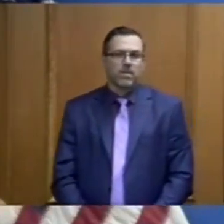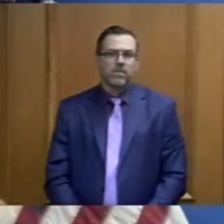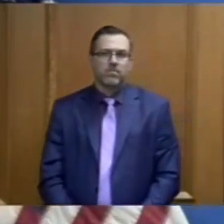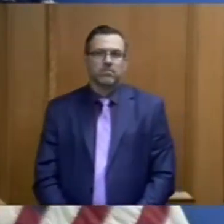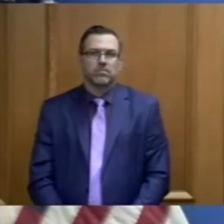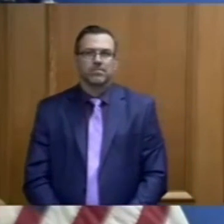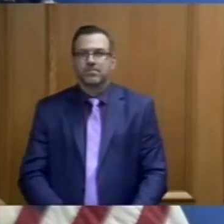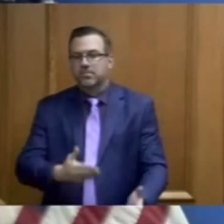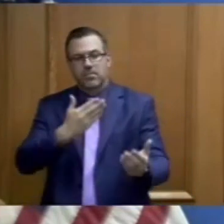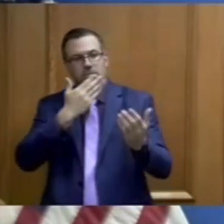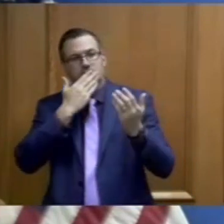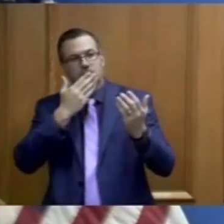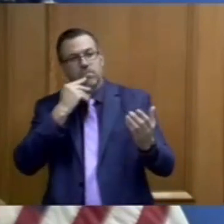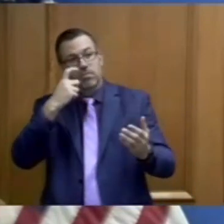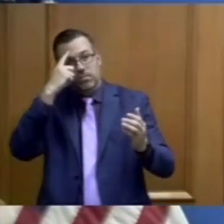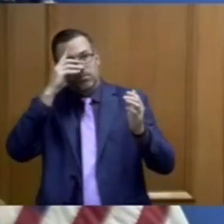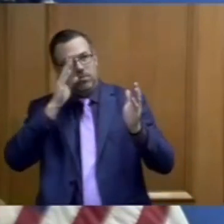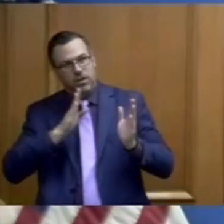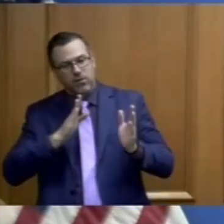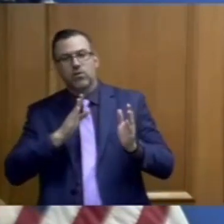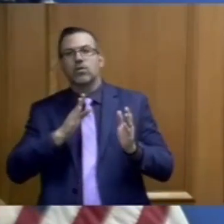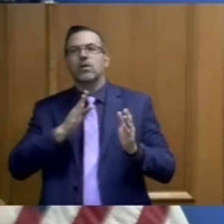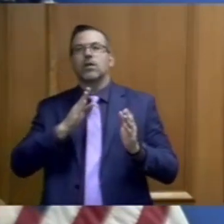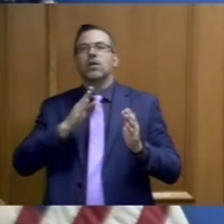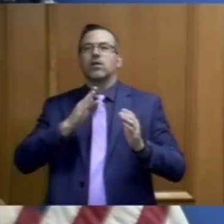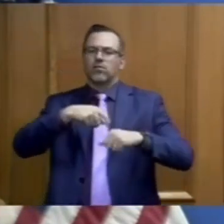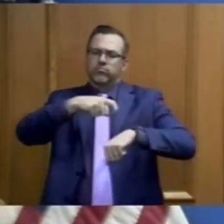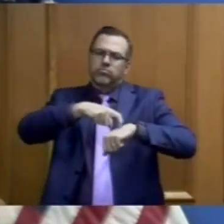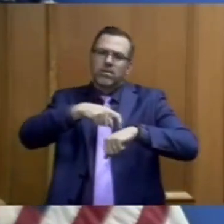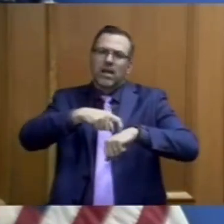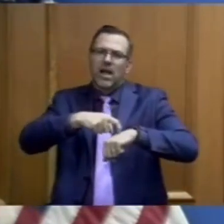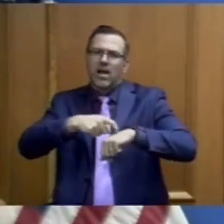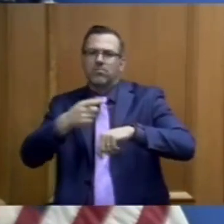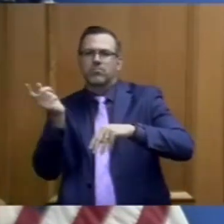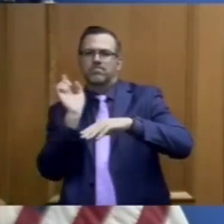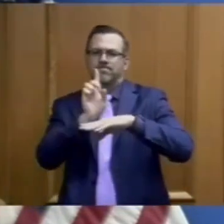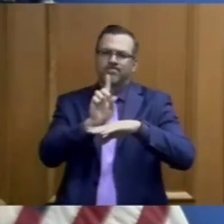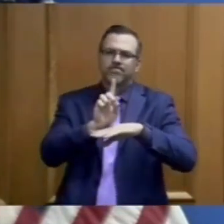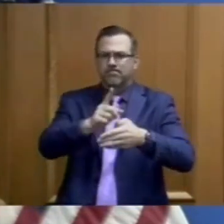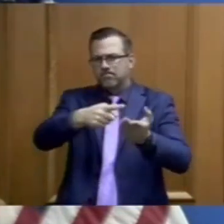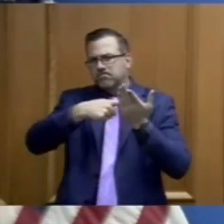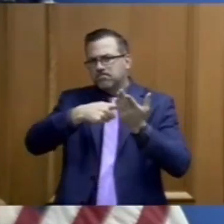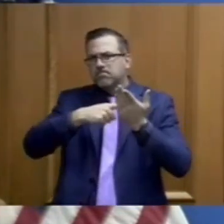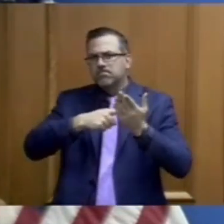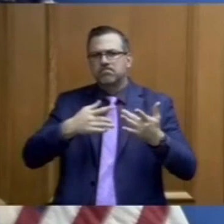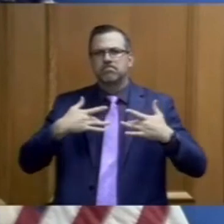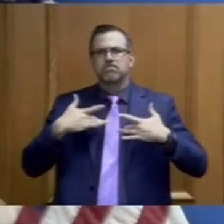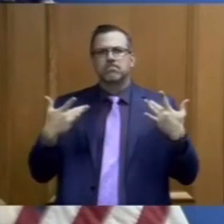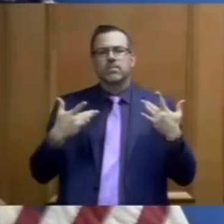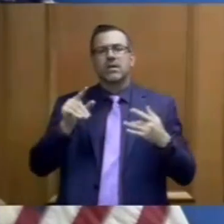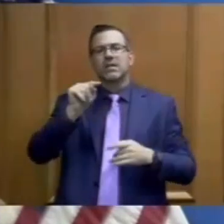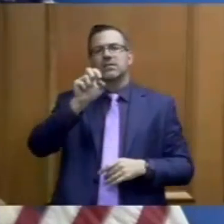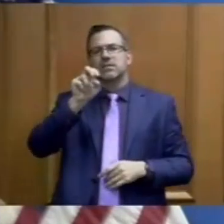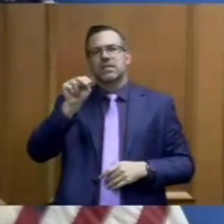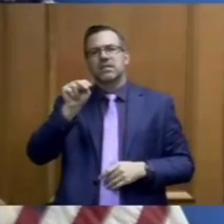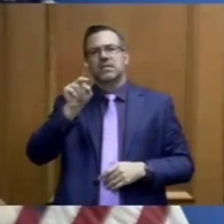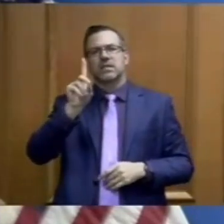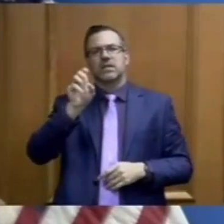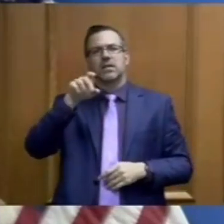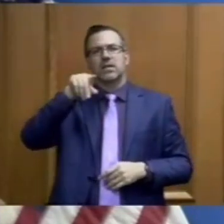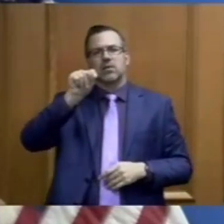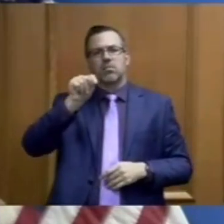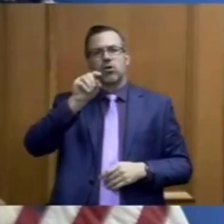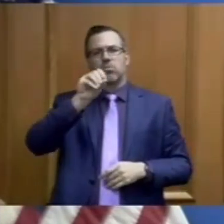Thank you, Governor, for the opportunity to discuss the work that we're doing in the Department of Corrections as it relates to COVID